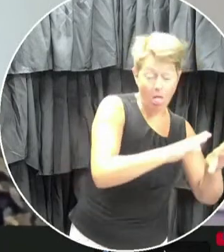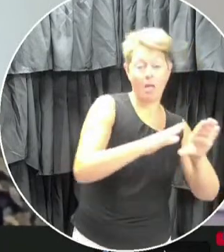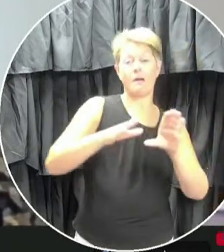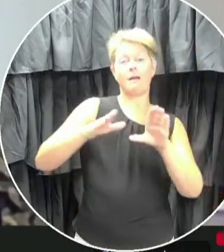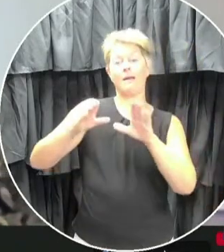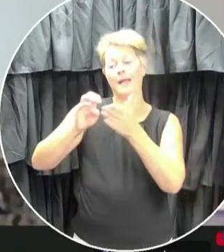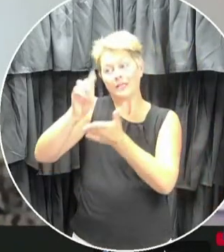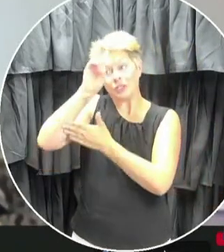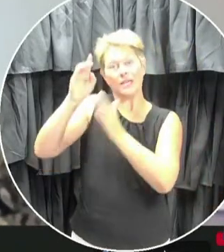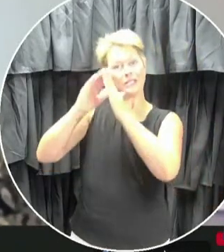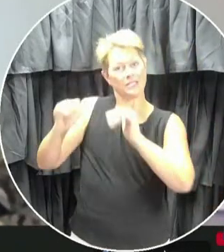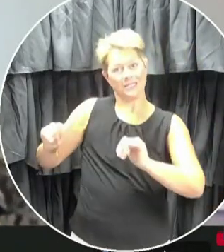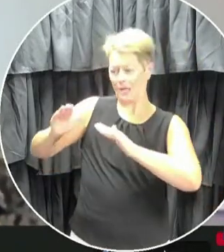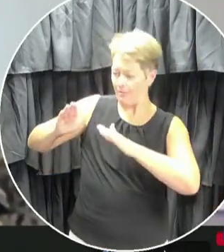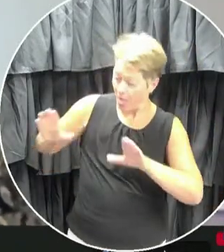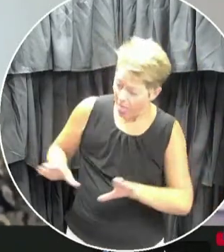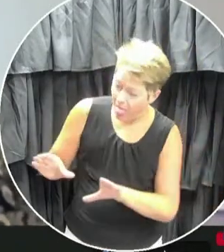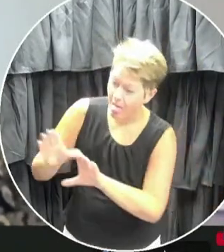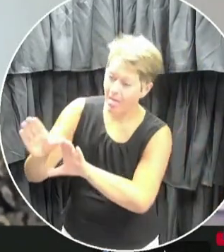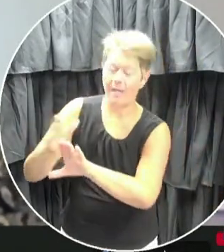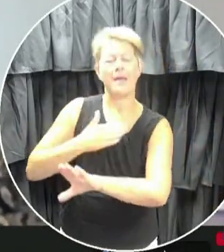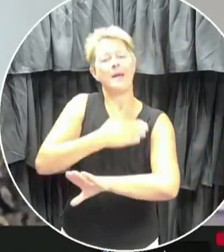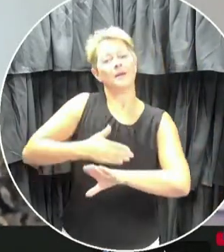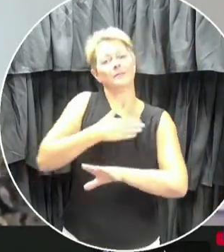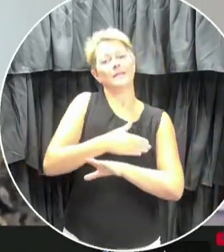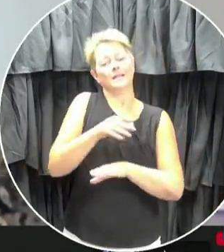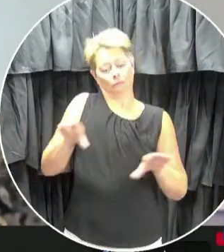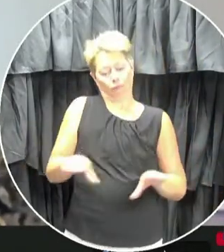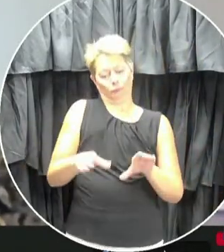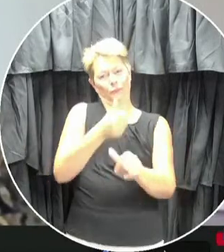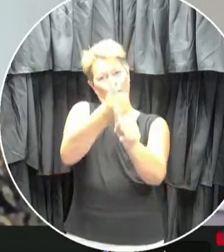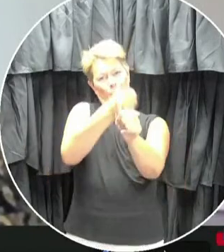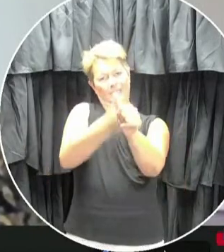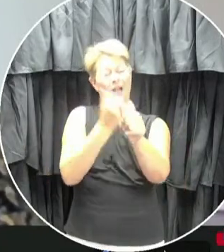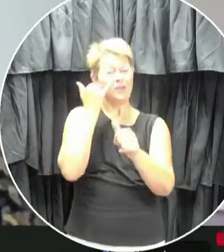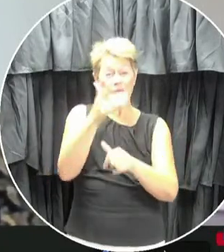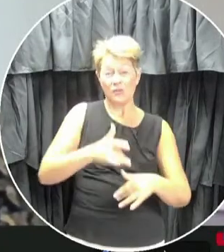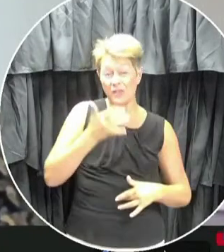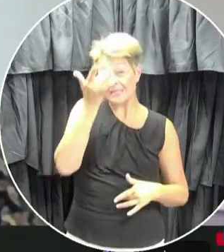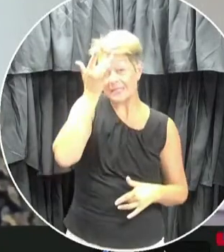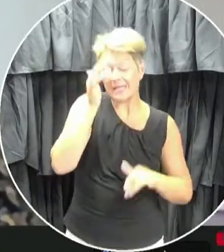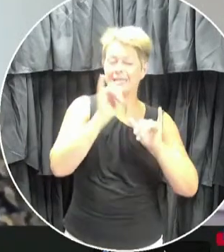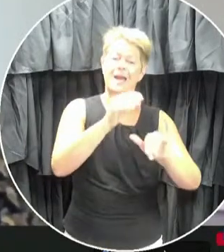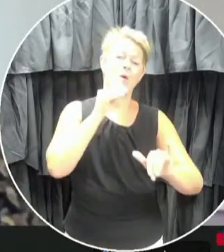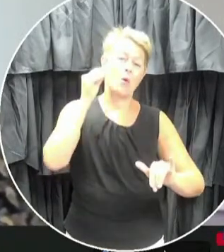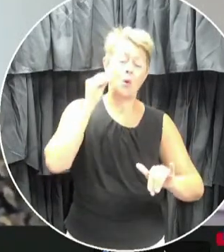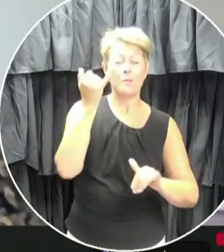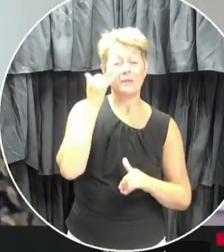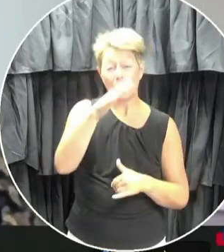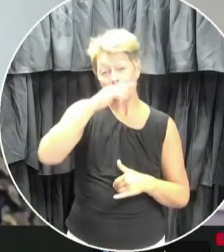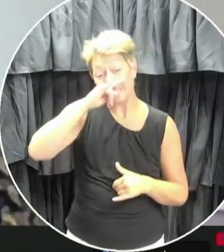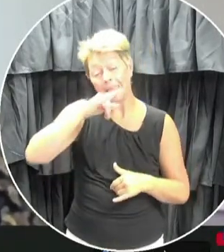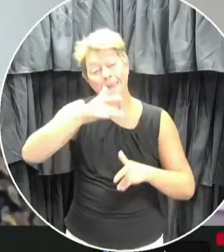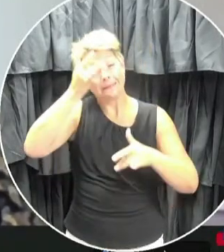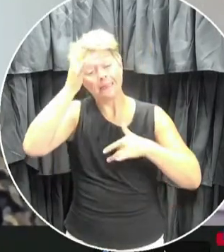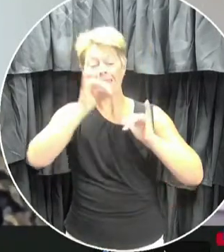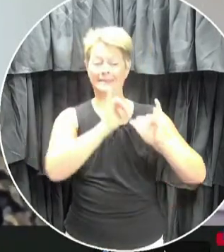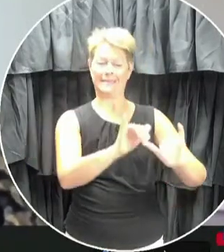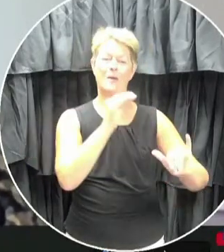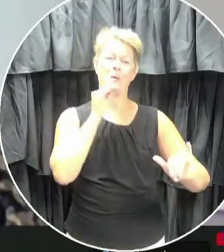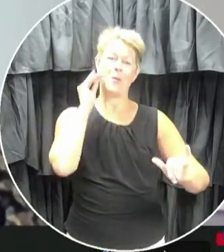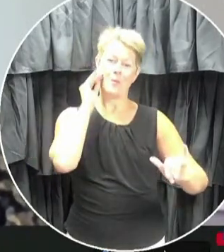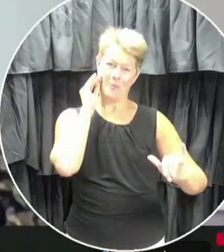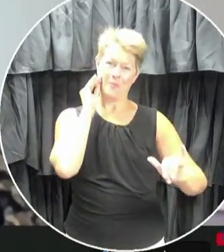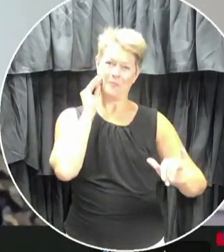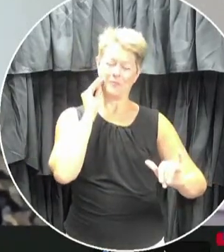theirs, please continue to do yours. Stay home if you feel unwell, keep your children home if they are unwell, practice good